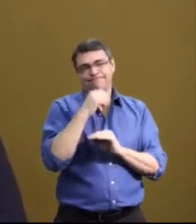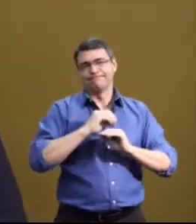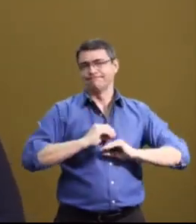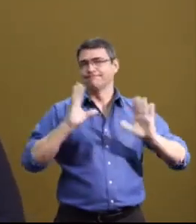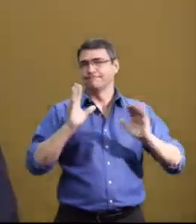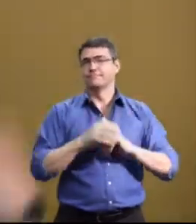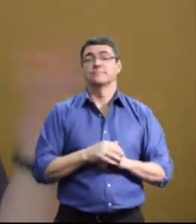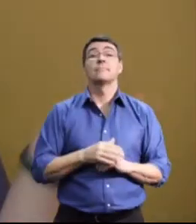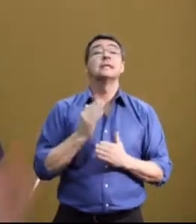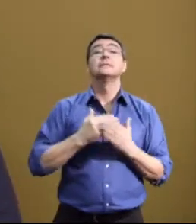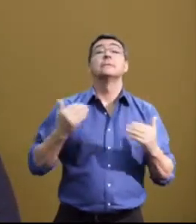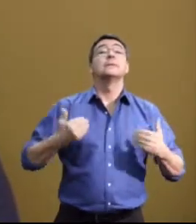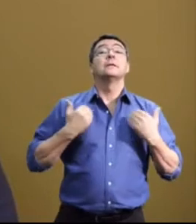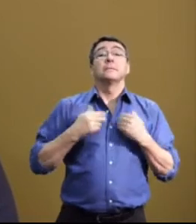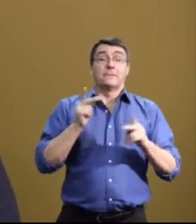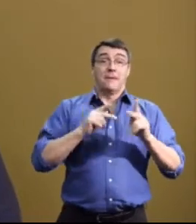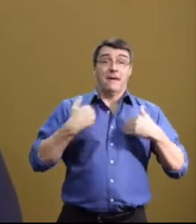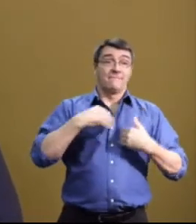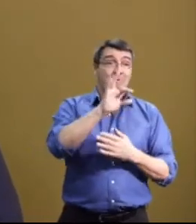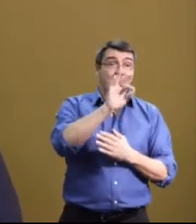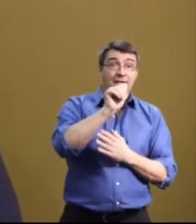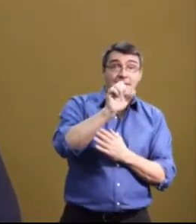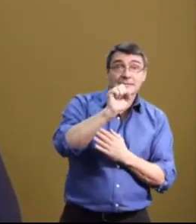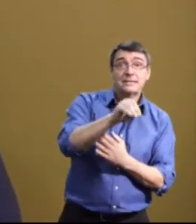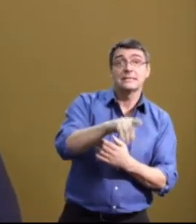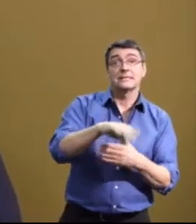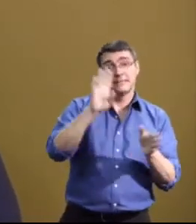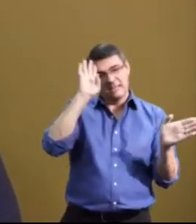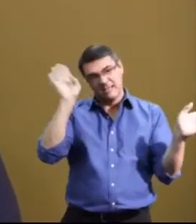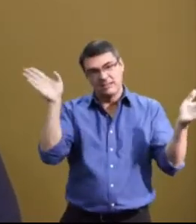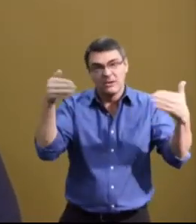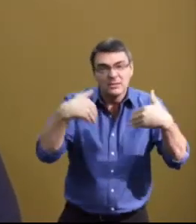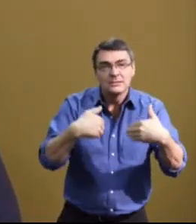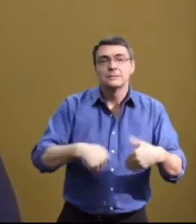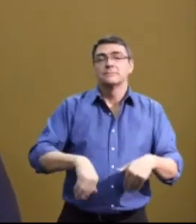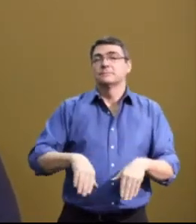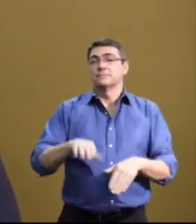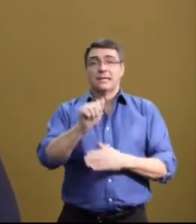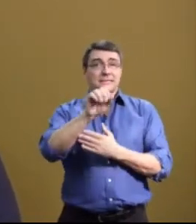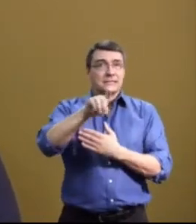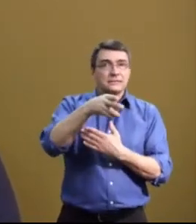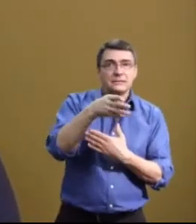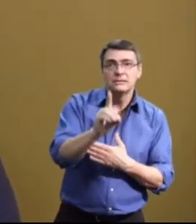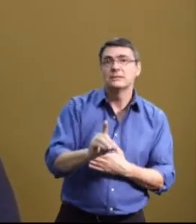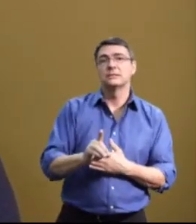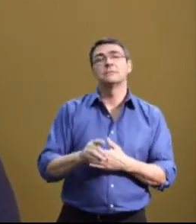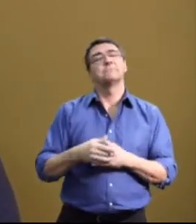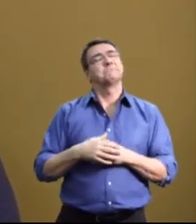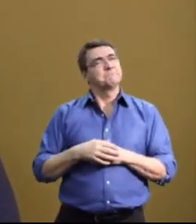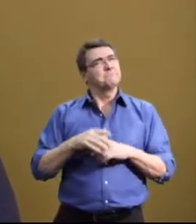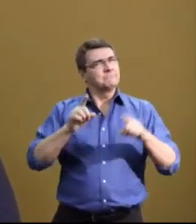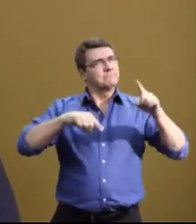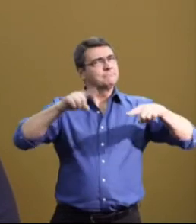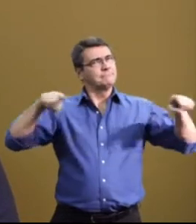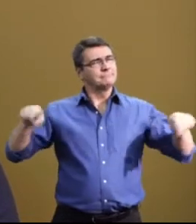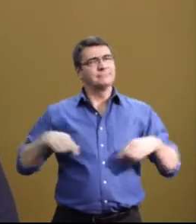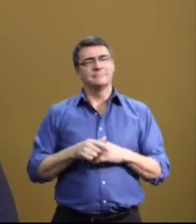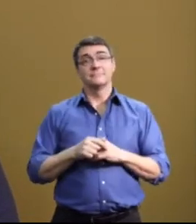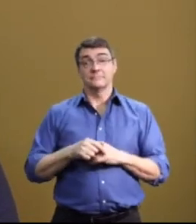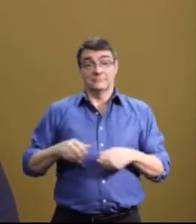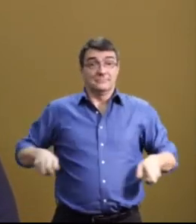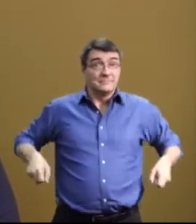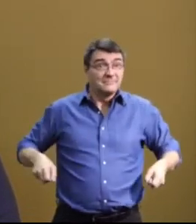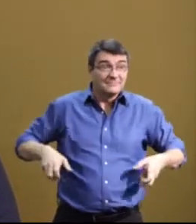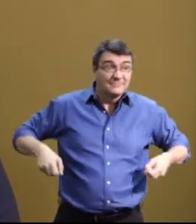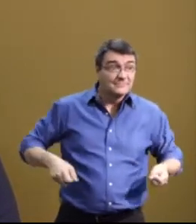of them. Some of our kiddos have FASD or ADHD, or they have, they're on the autism spectrum somewhere. Some are